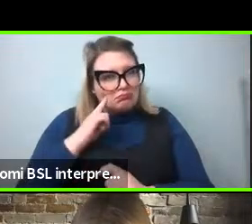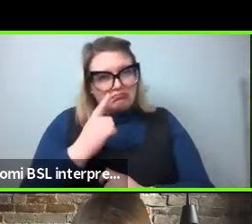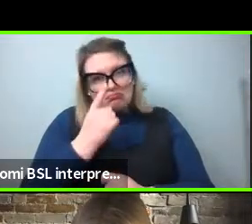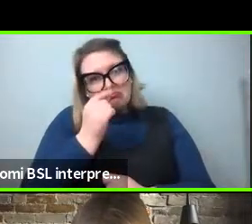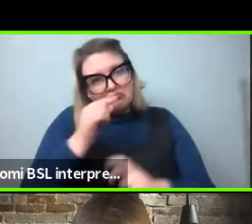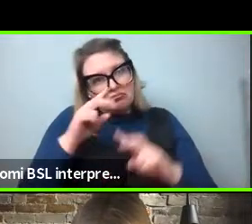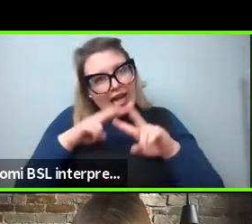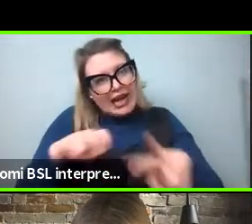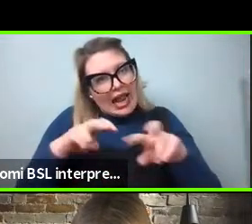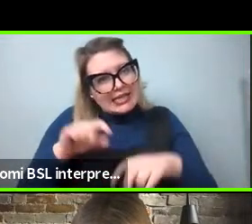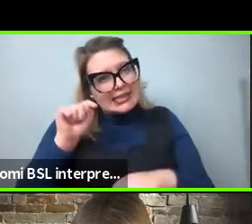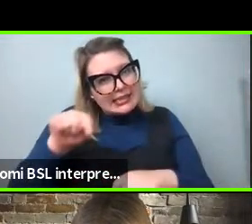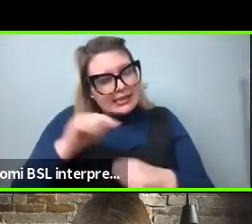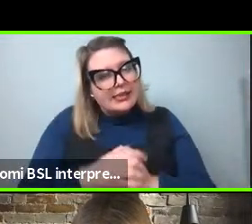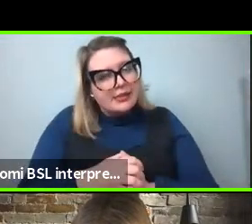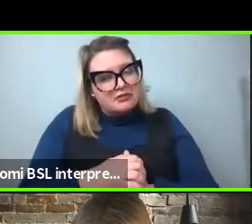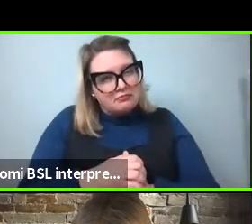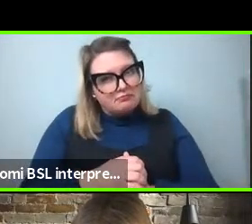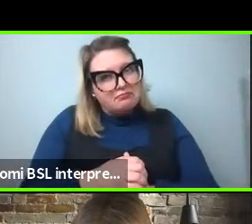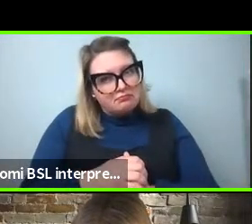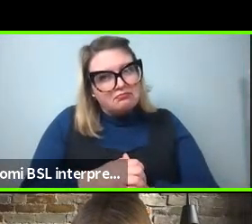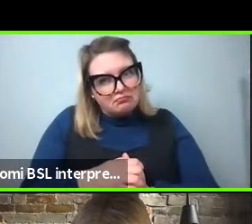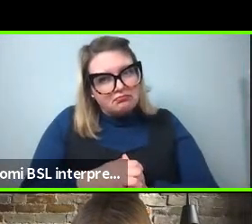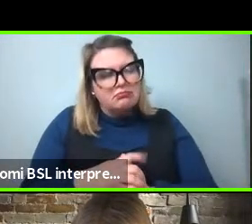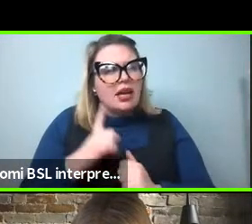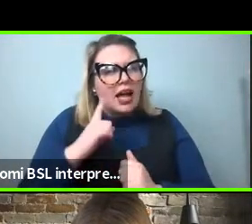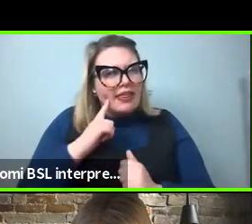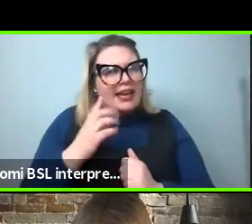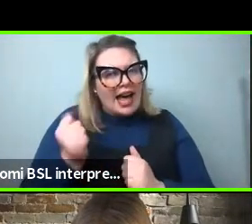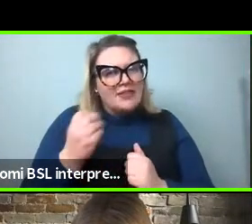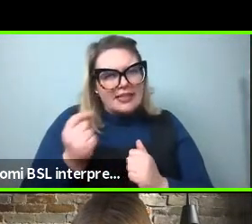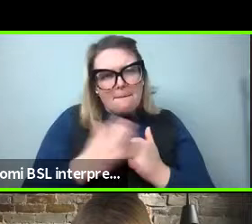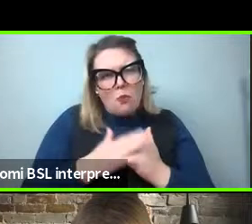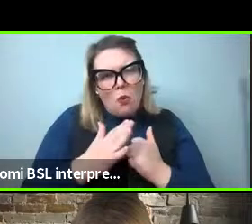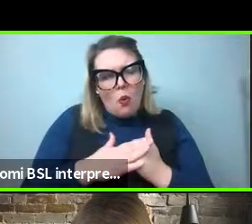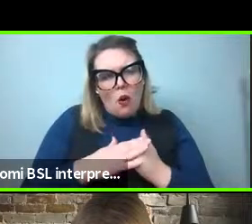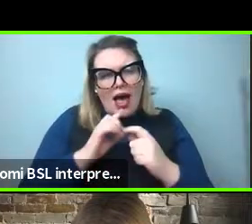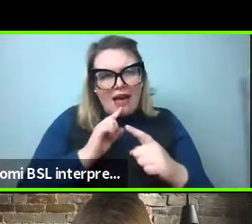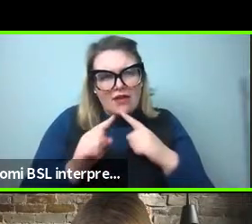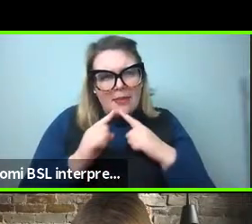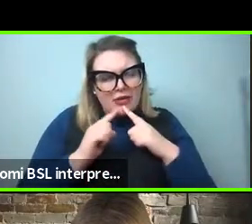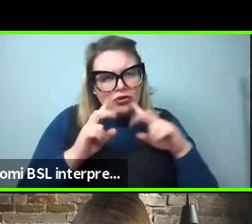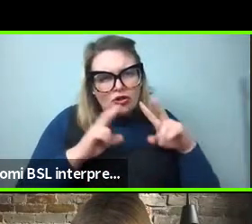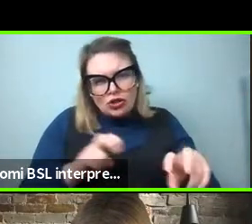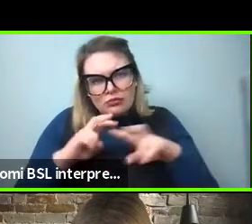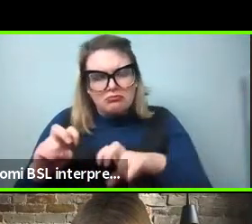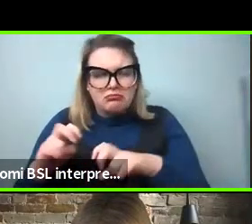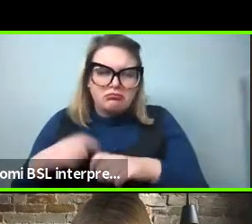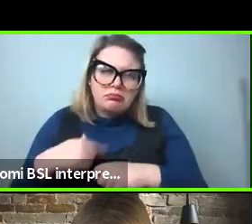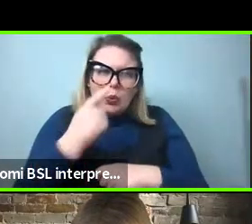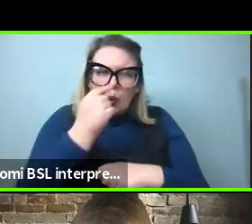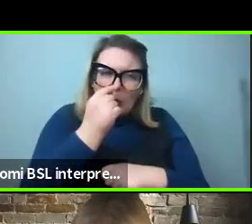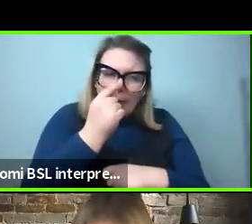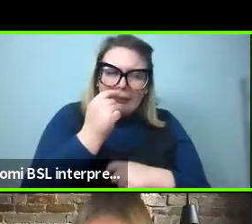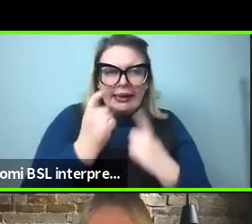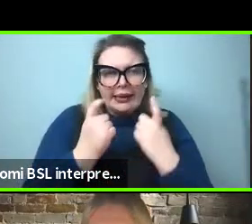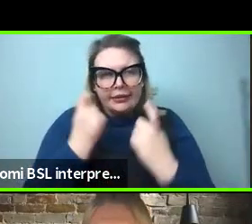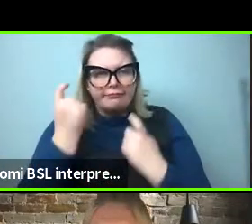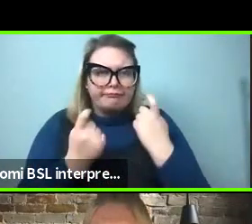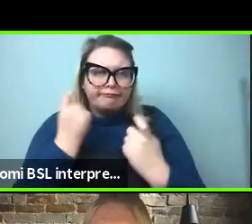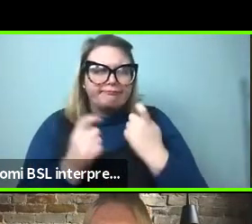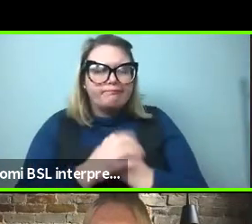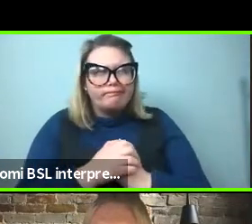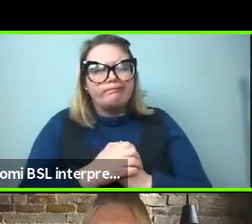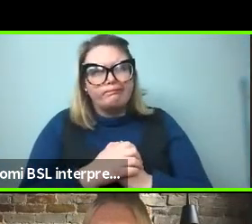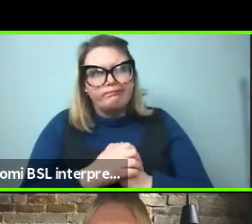I don't think it's the same analysis, but there's like some other information theoretic analysis, which might very well be used to, you know, I,